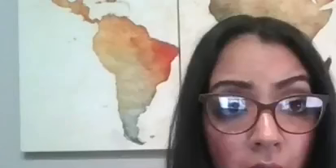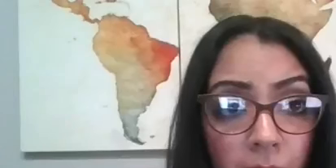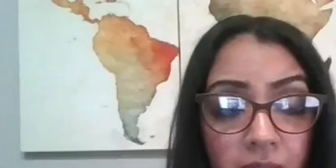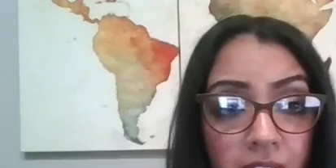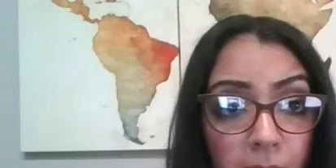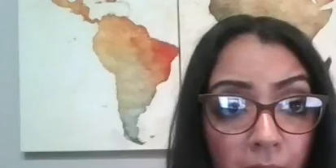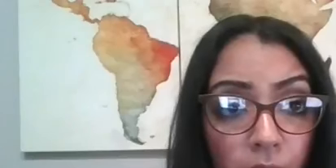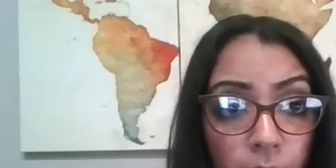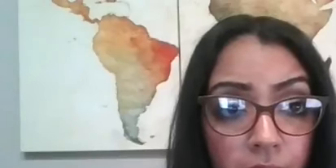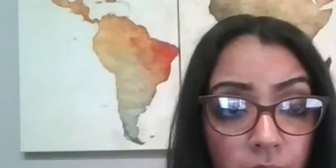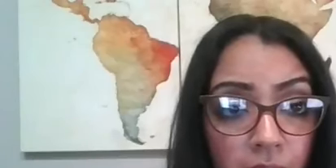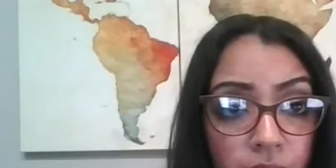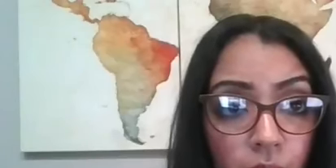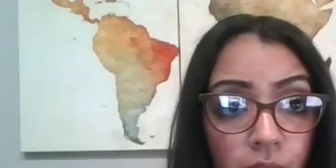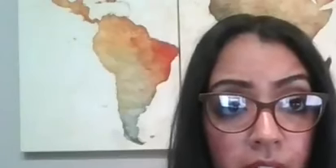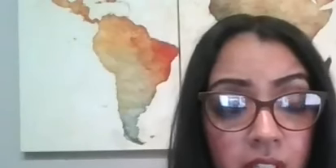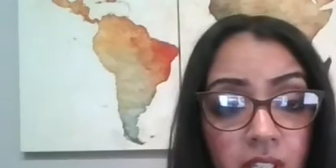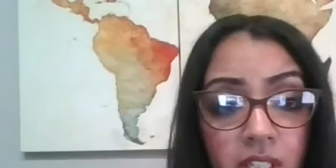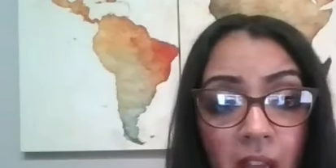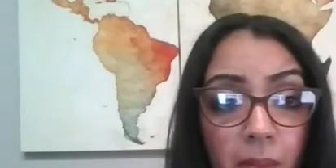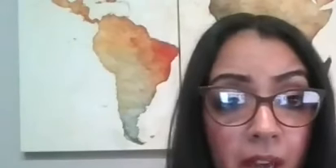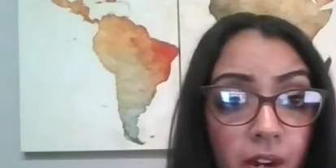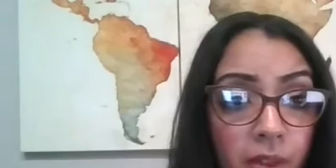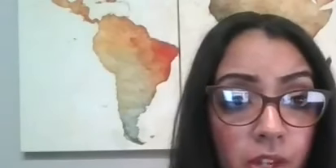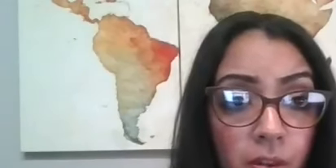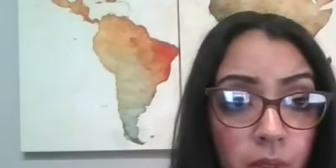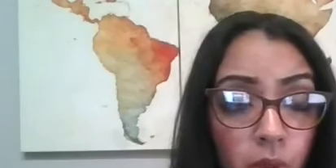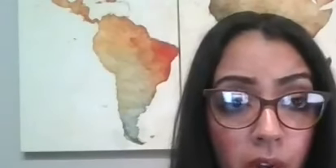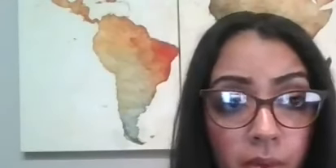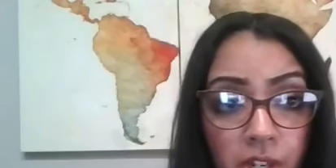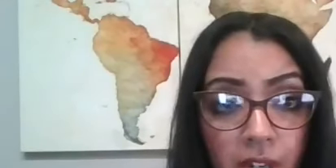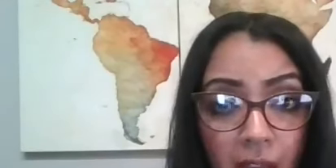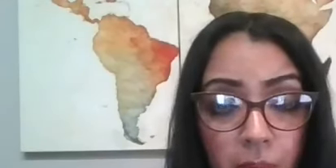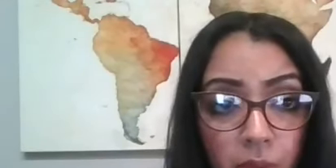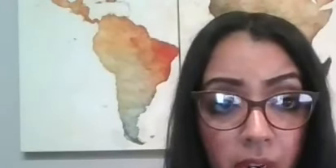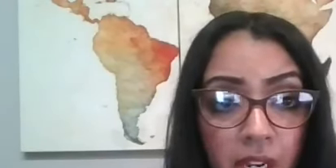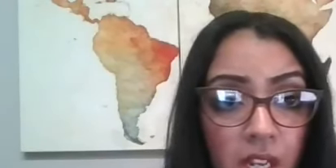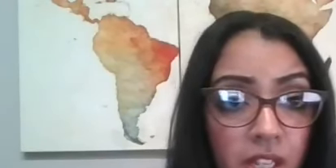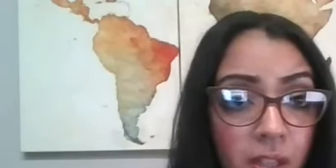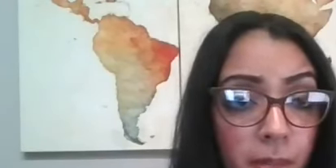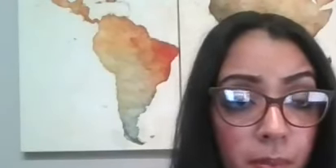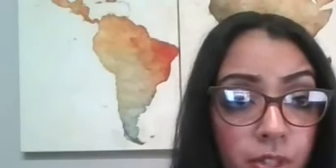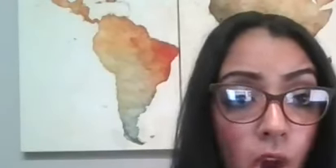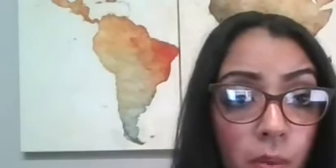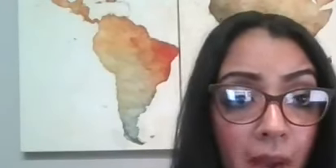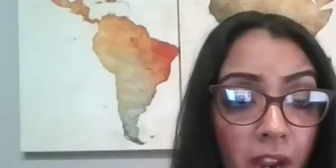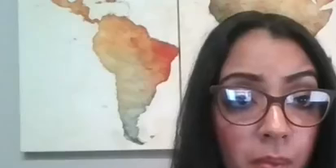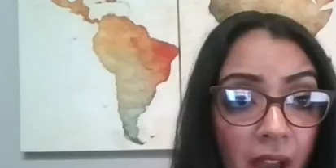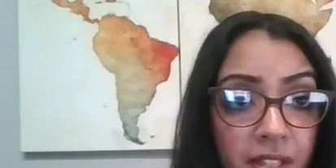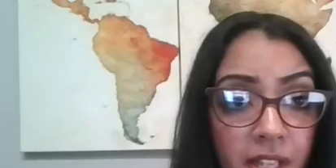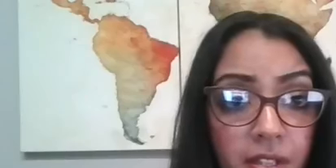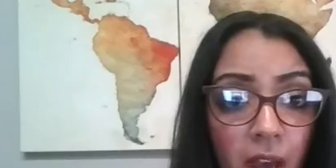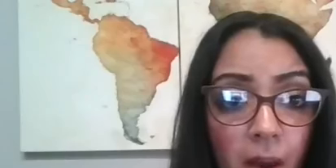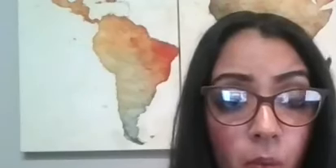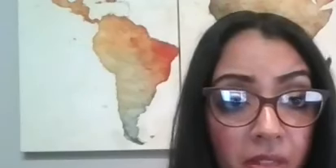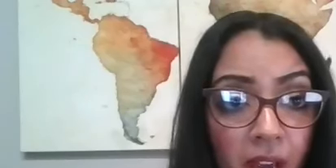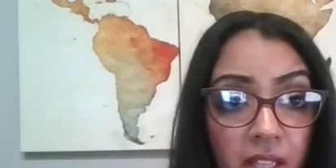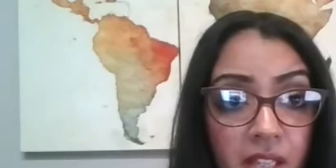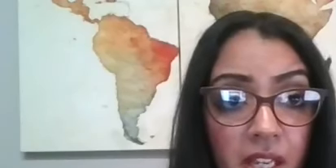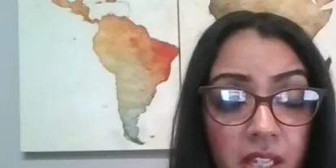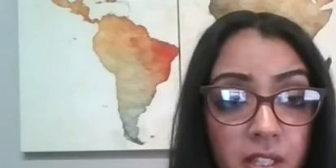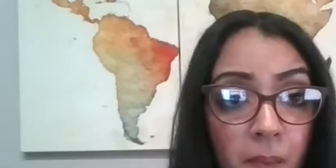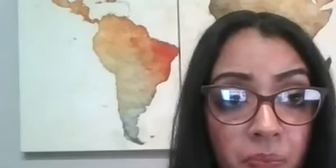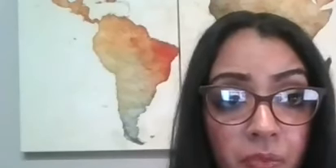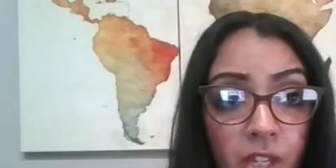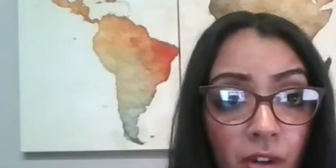um it doesn't matter what your credit score is it does not matter whether you're employed whether you're not employed some people's home buyer process um with